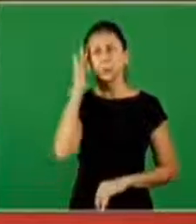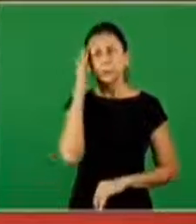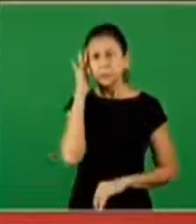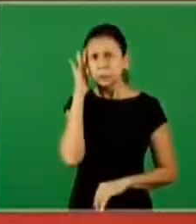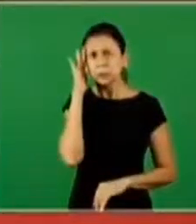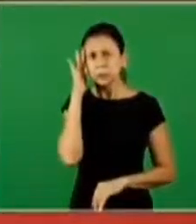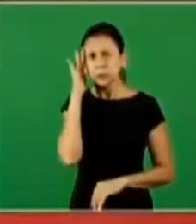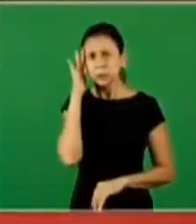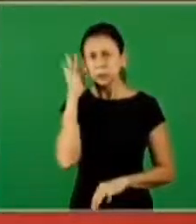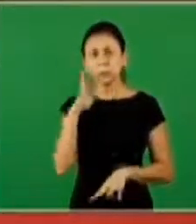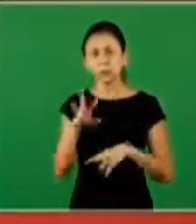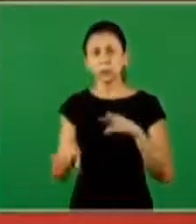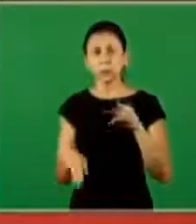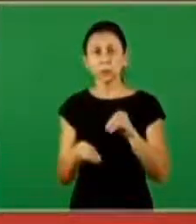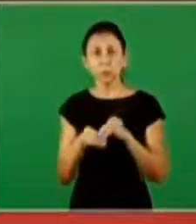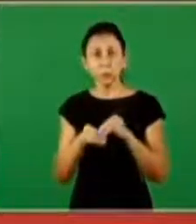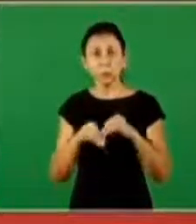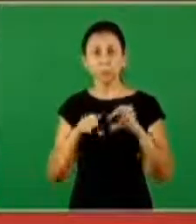closing of the doctrine